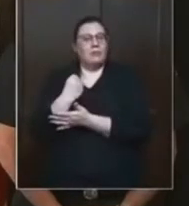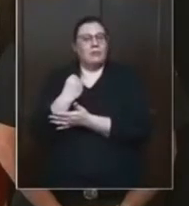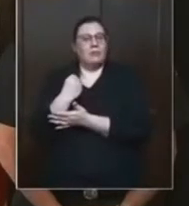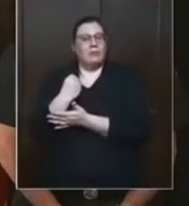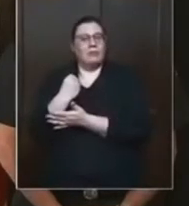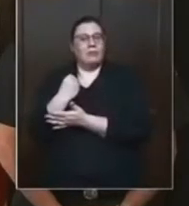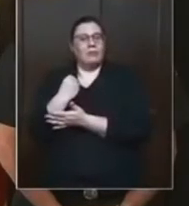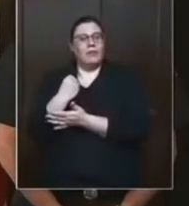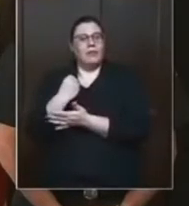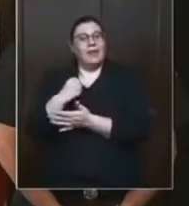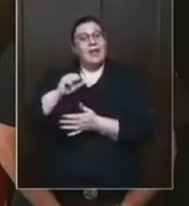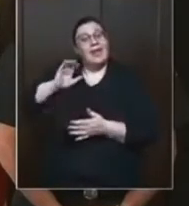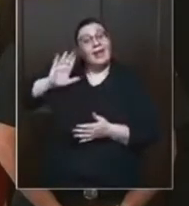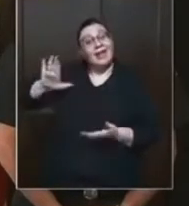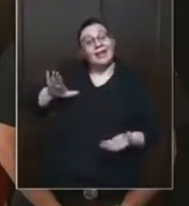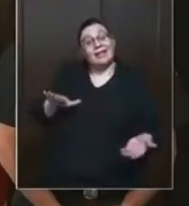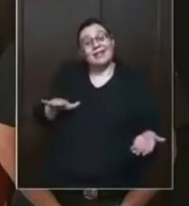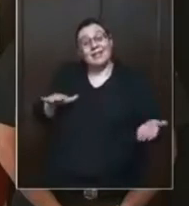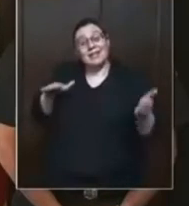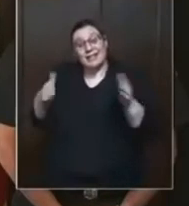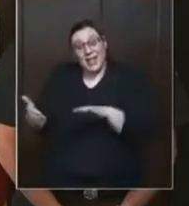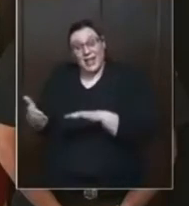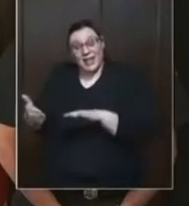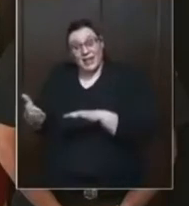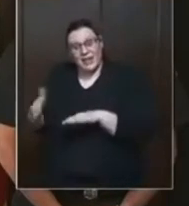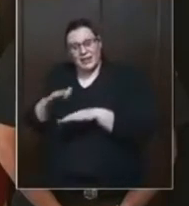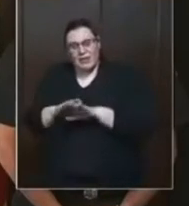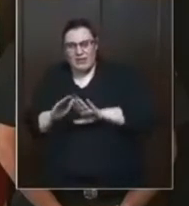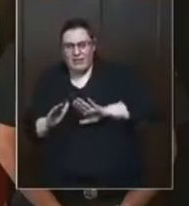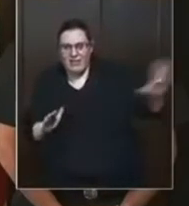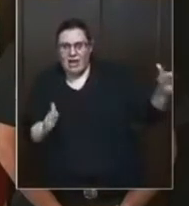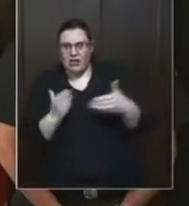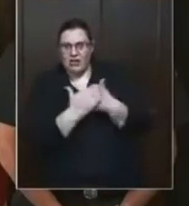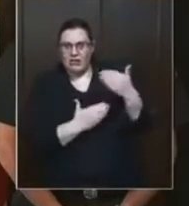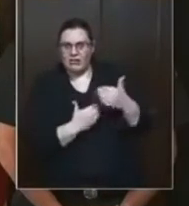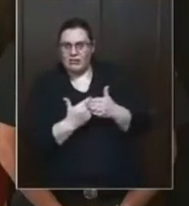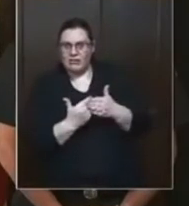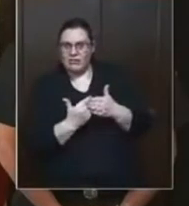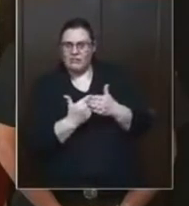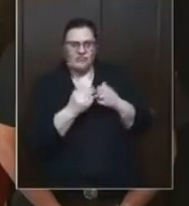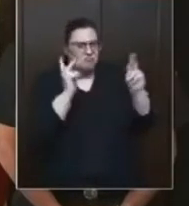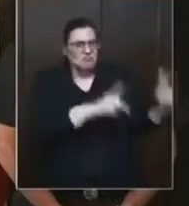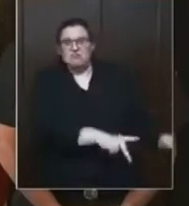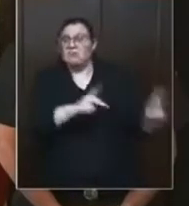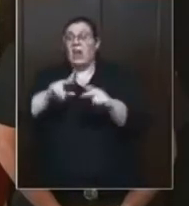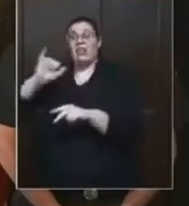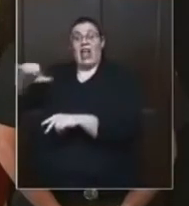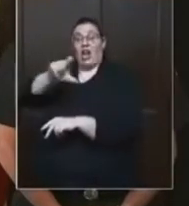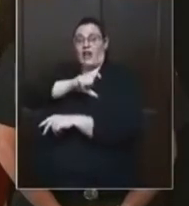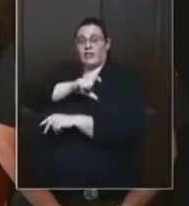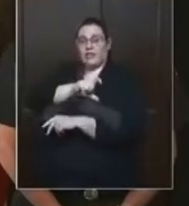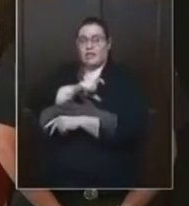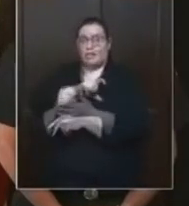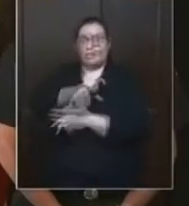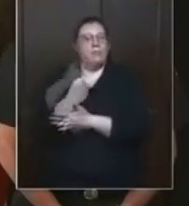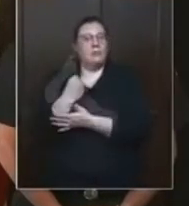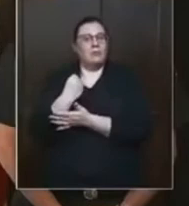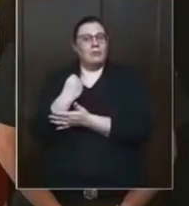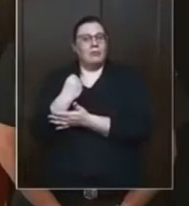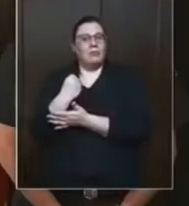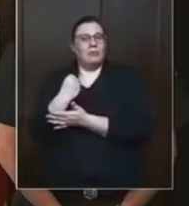His death is on their hands, as much as it is those officers, and that is a strong statement.